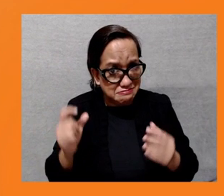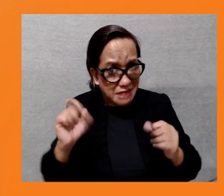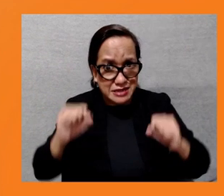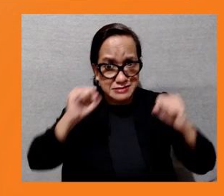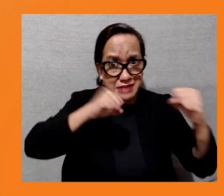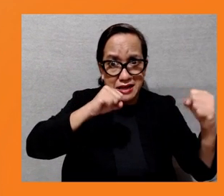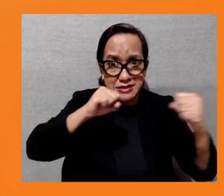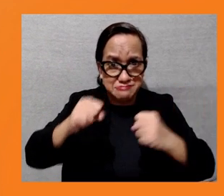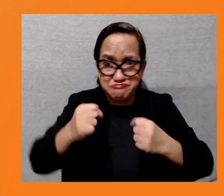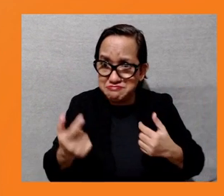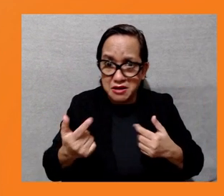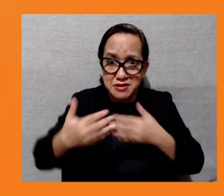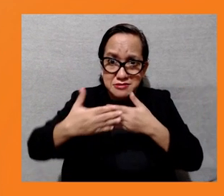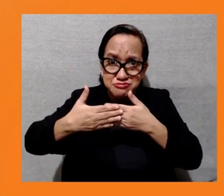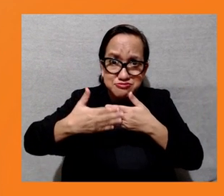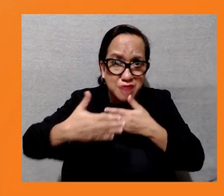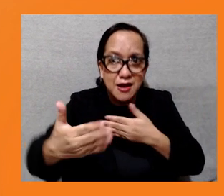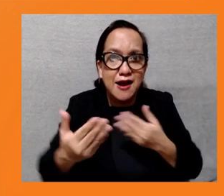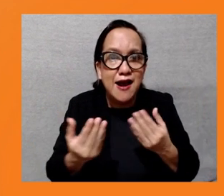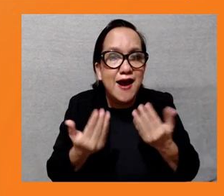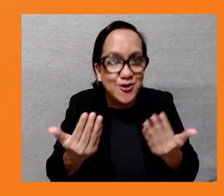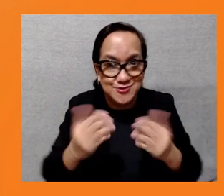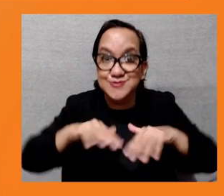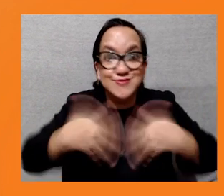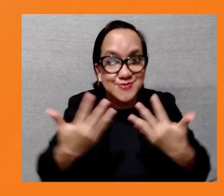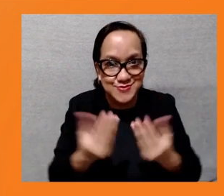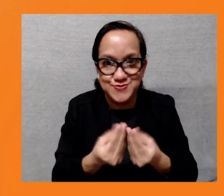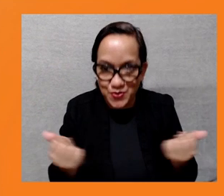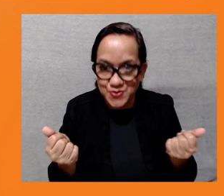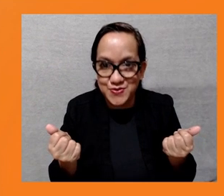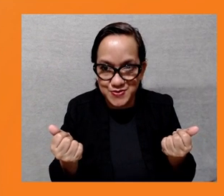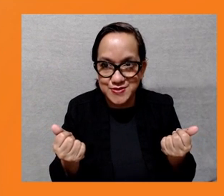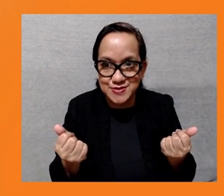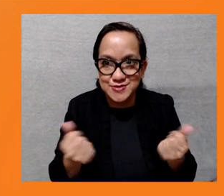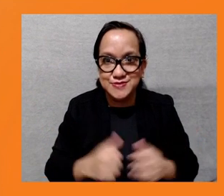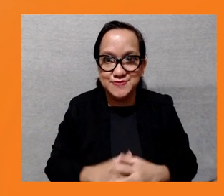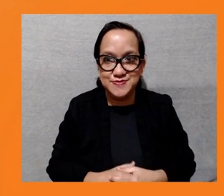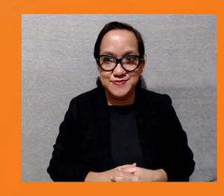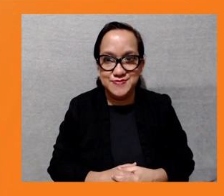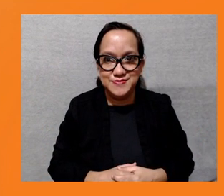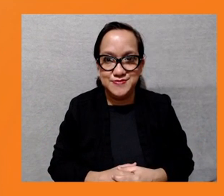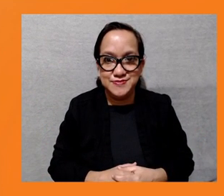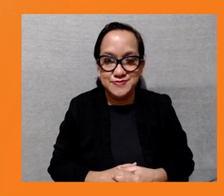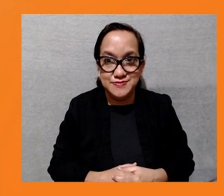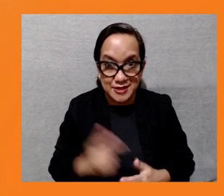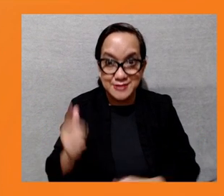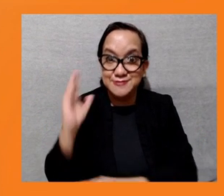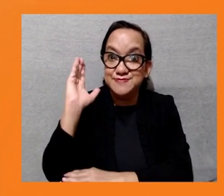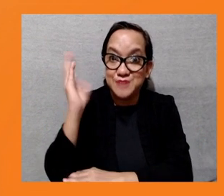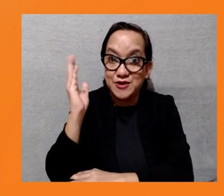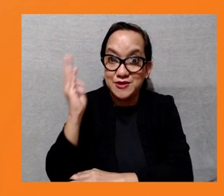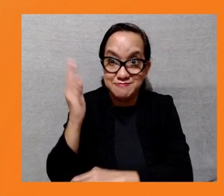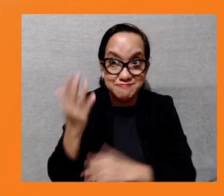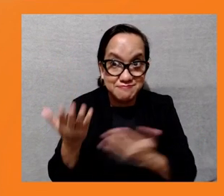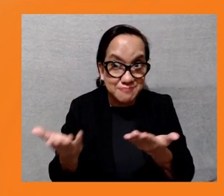Moving on to the next speaker, and this is our last speaker from the civil society side. will call upon Ms.